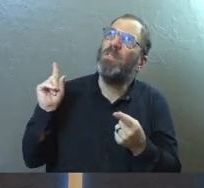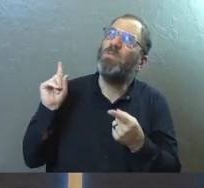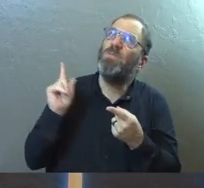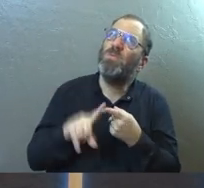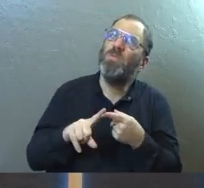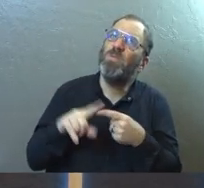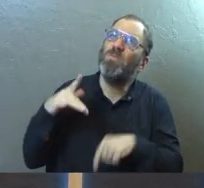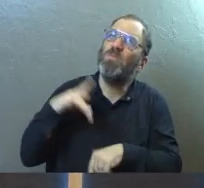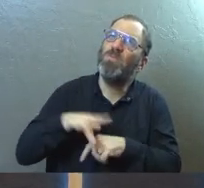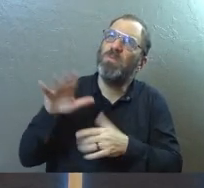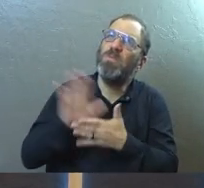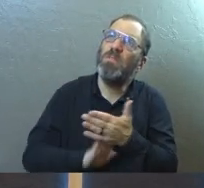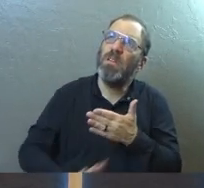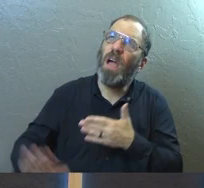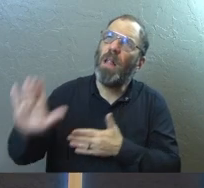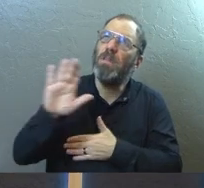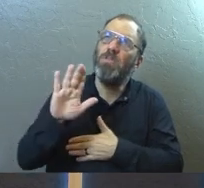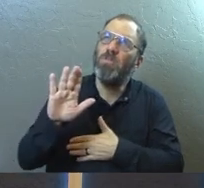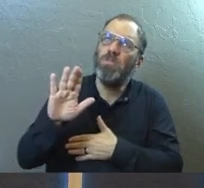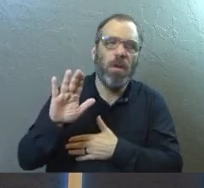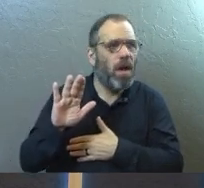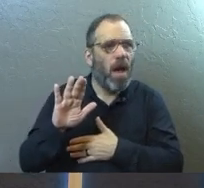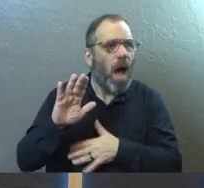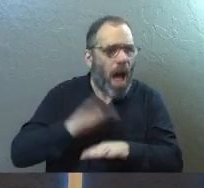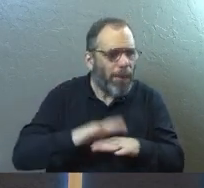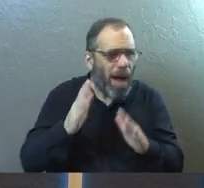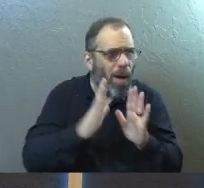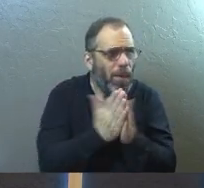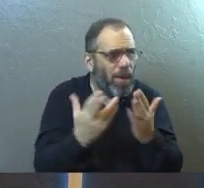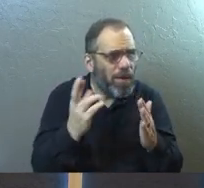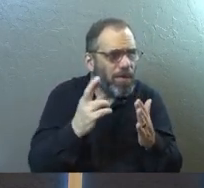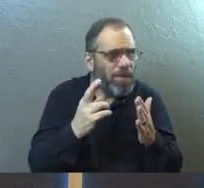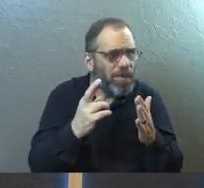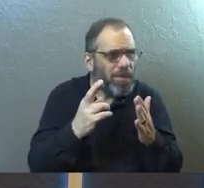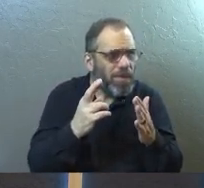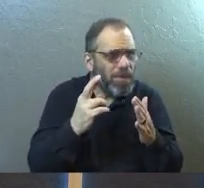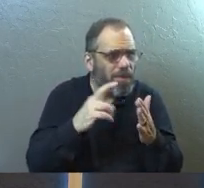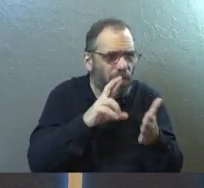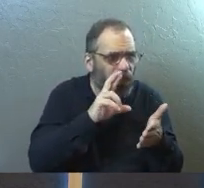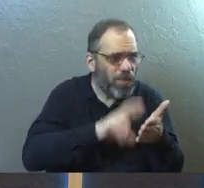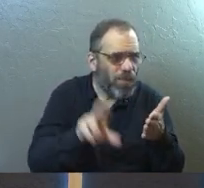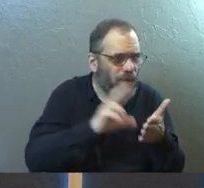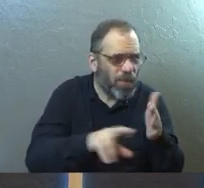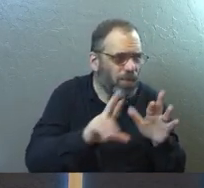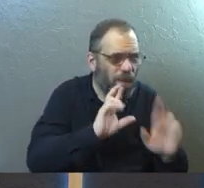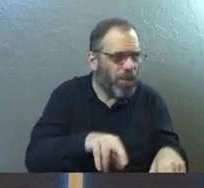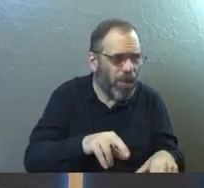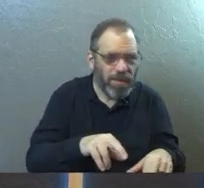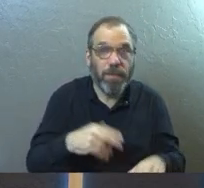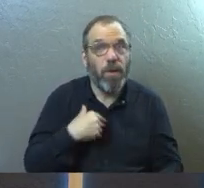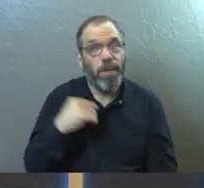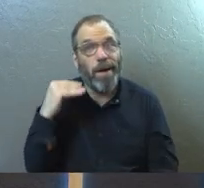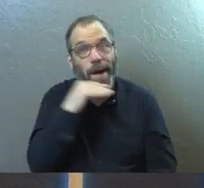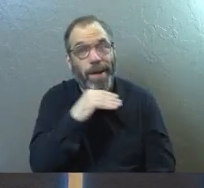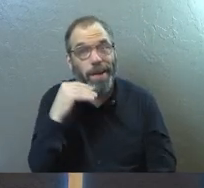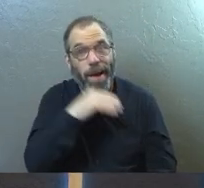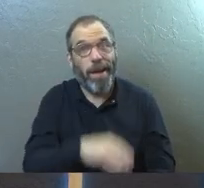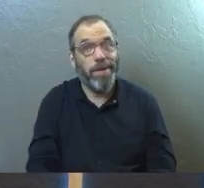until I got to college. You're like, what about all the book reports? I lied on all of them. For real.